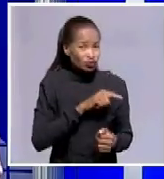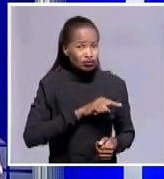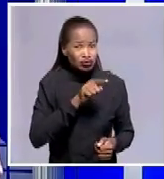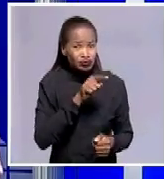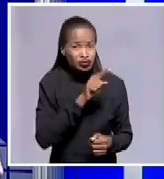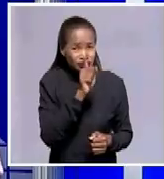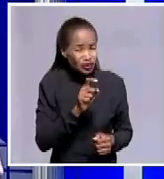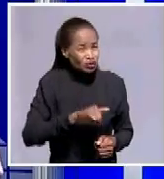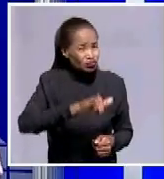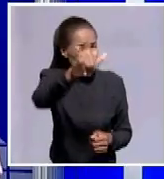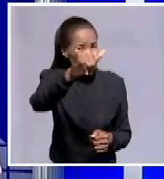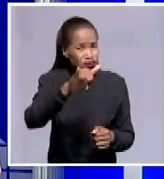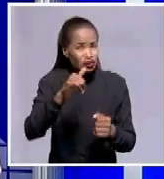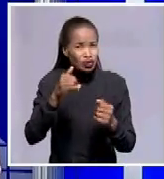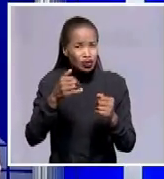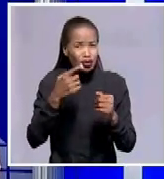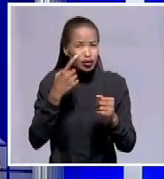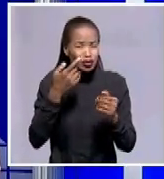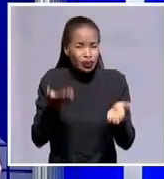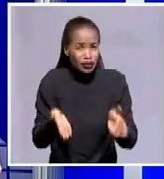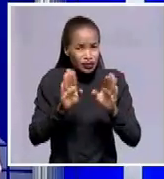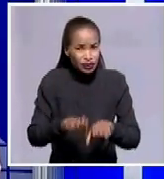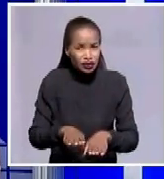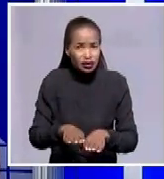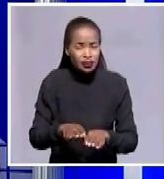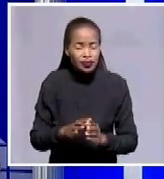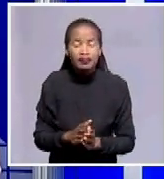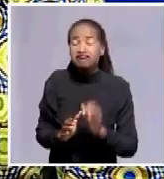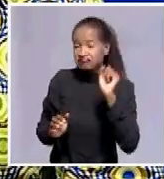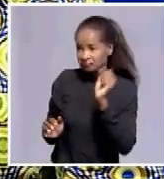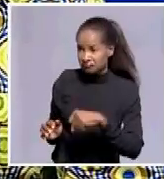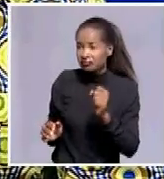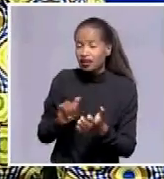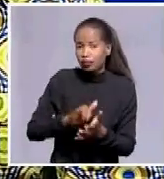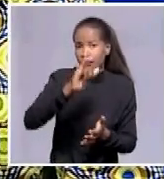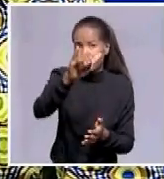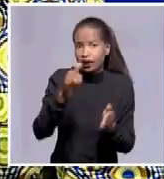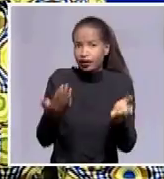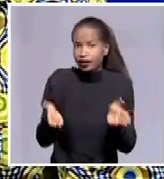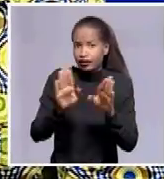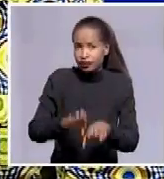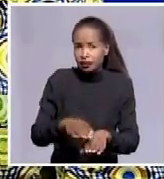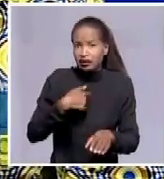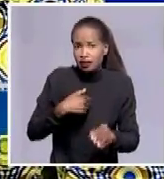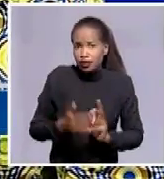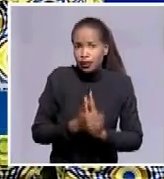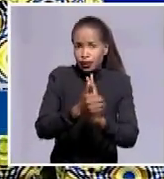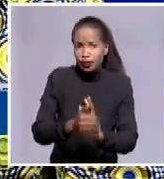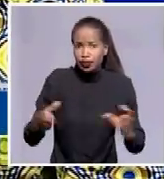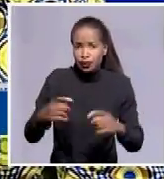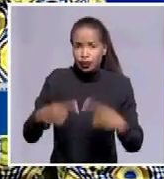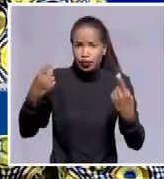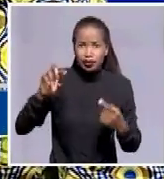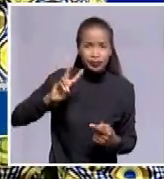funeral in your capacity as the leader of the opposition here in Namibia? Yes, I will be attending in my capacity as the leader of the opposition in